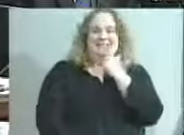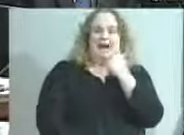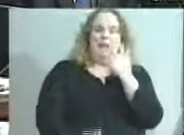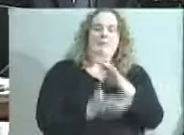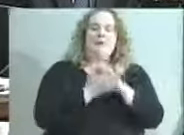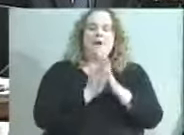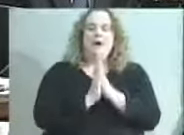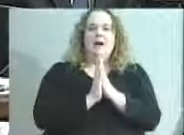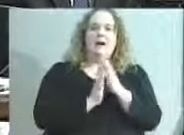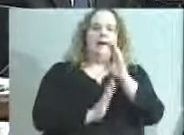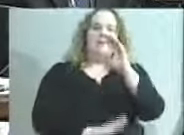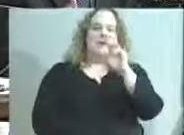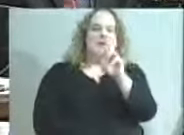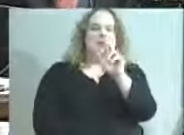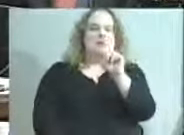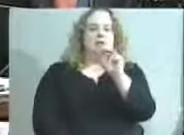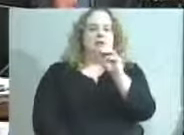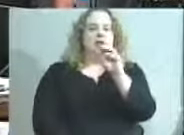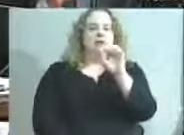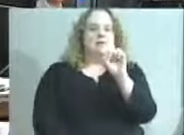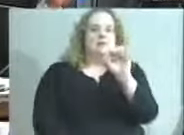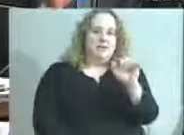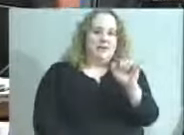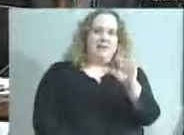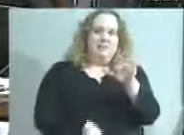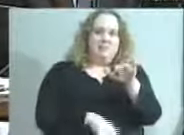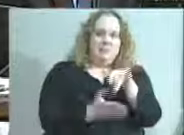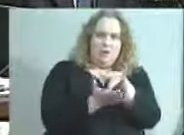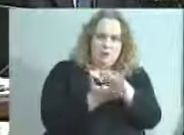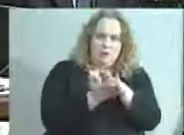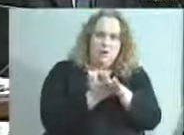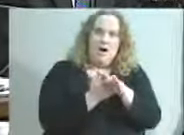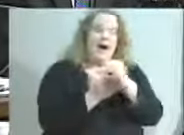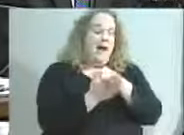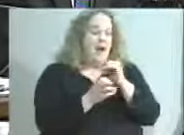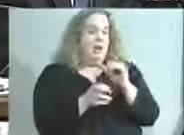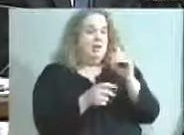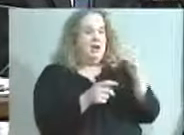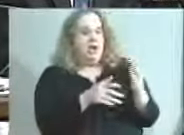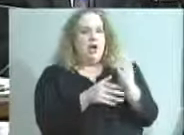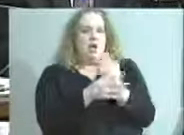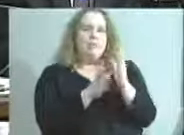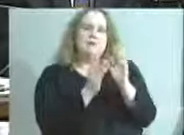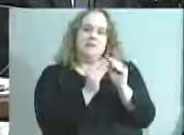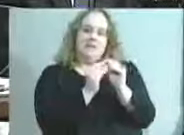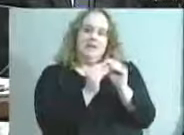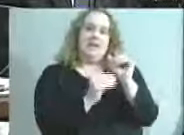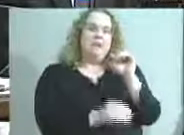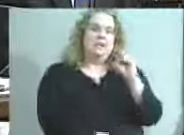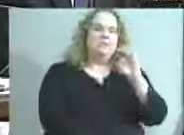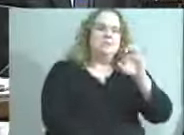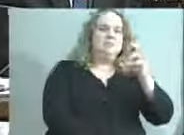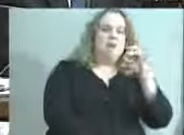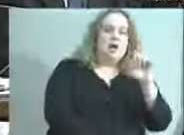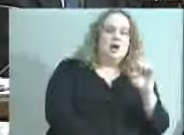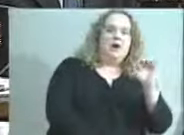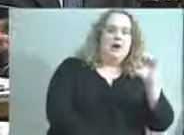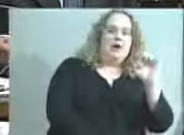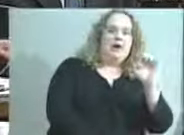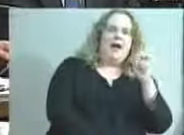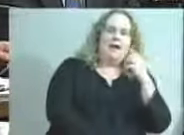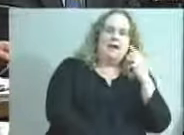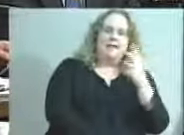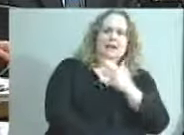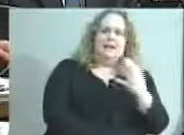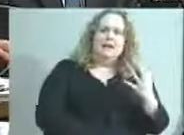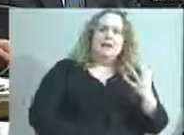interrupt the meeting the other day, and Michelle, if you're in here, I do apologize for that. But apparently his, I think it's a thing